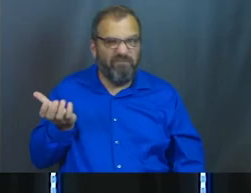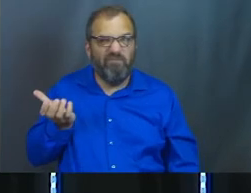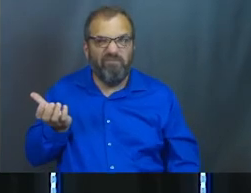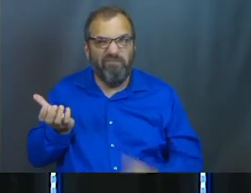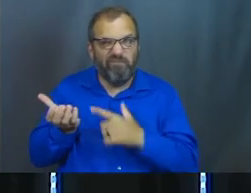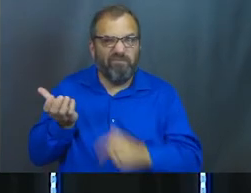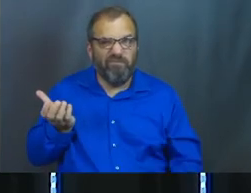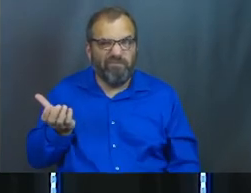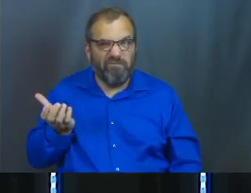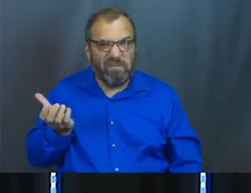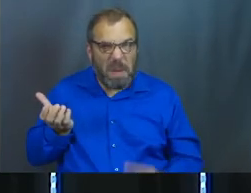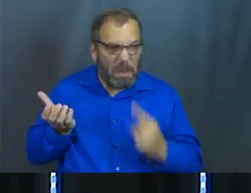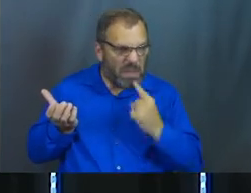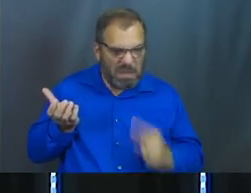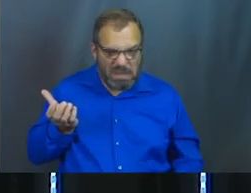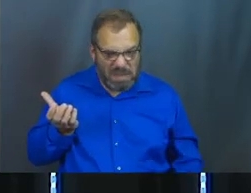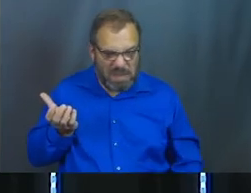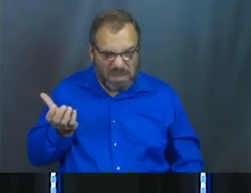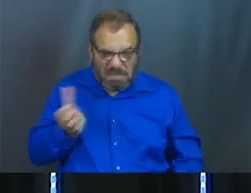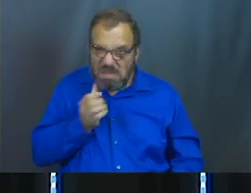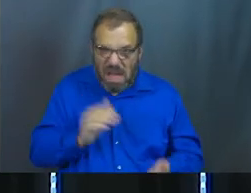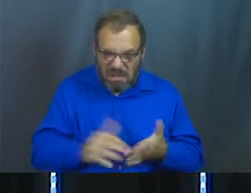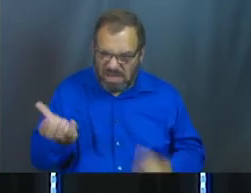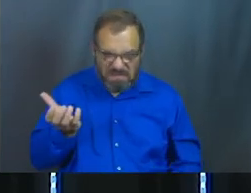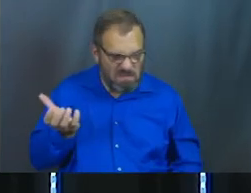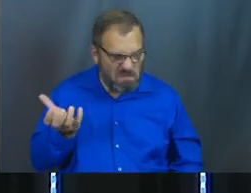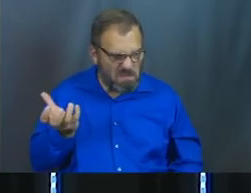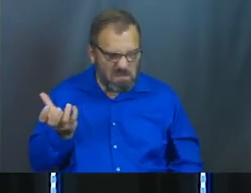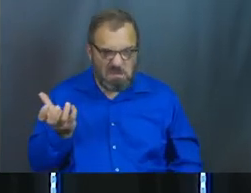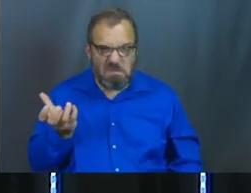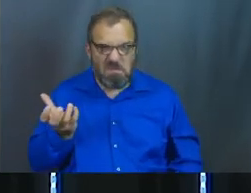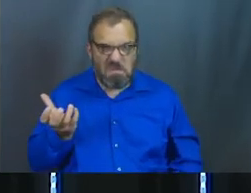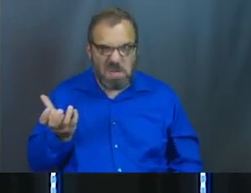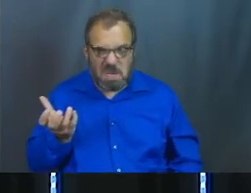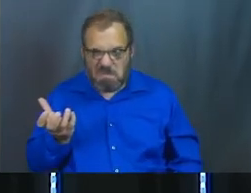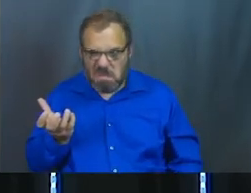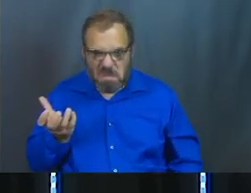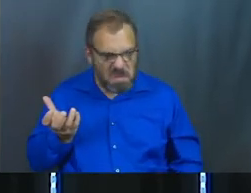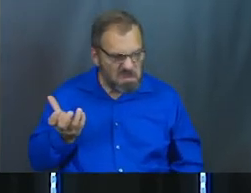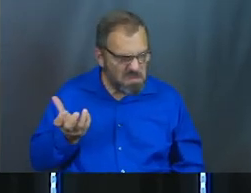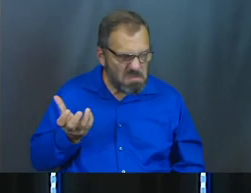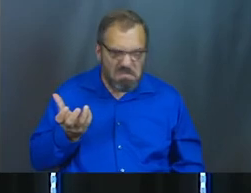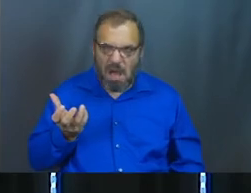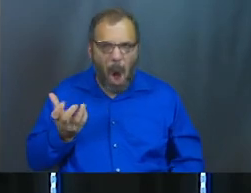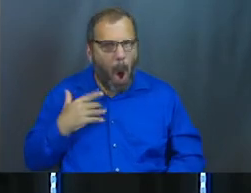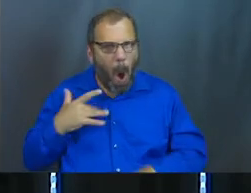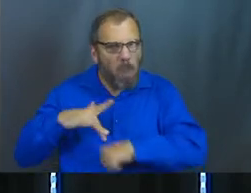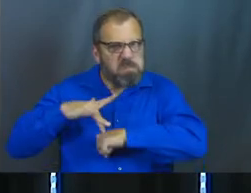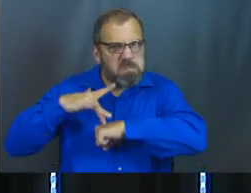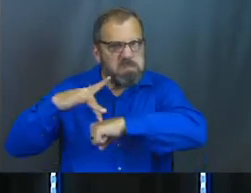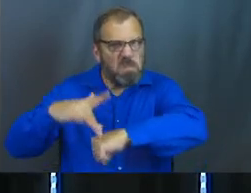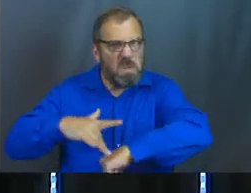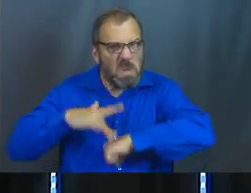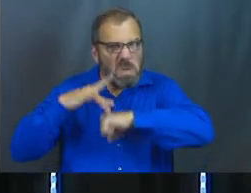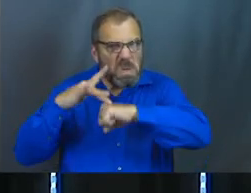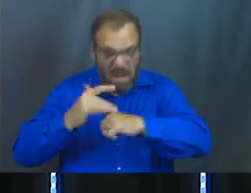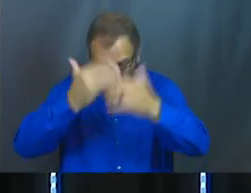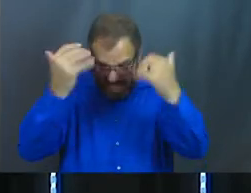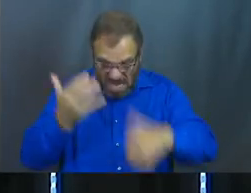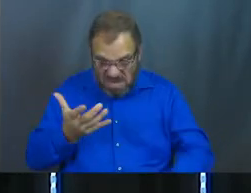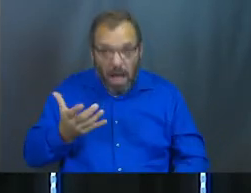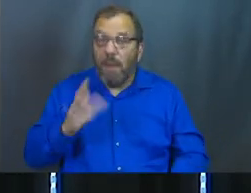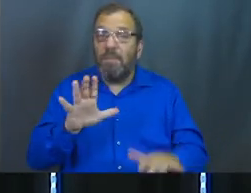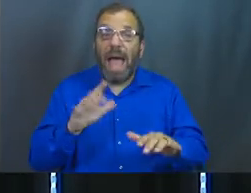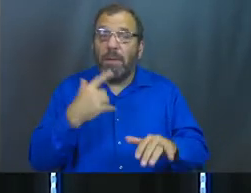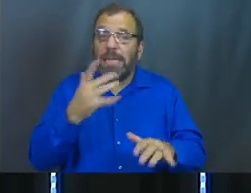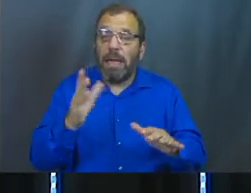and this bitterness and this unforgiveness. Do you see it all? I've got to keep remembering. I can't ever forget.